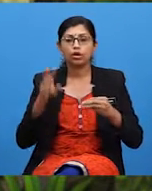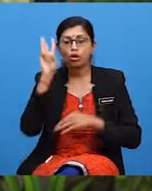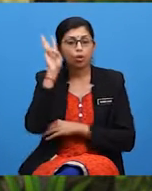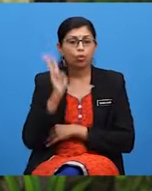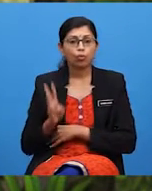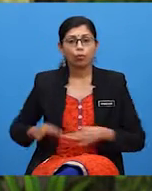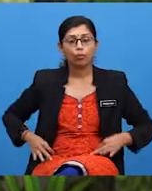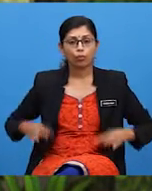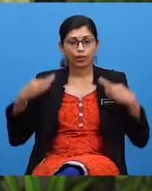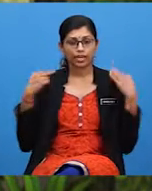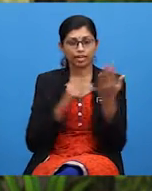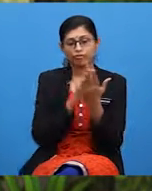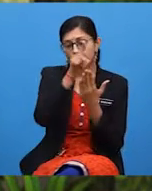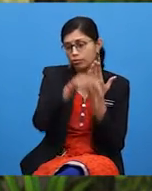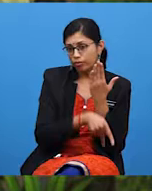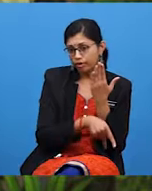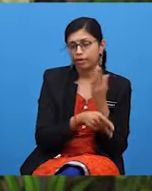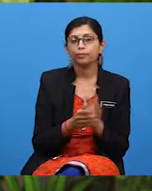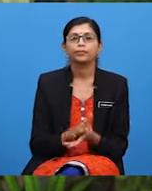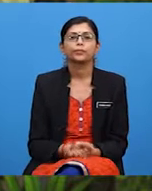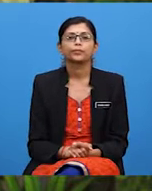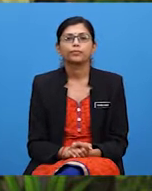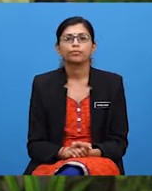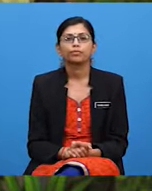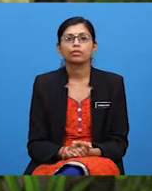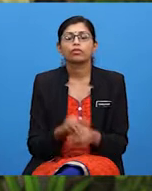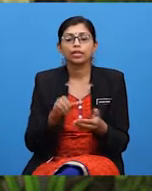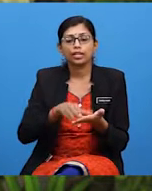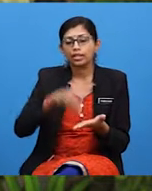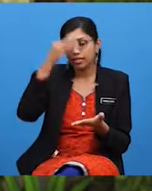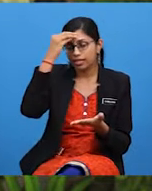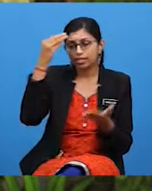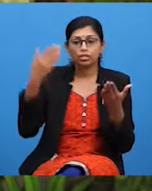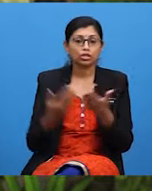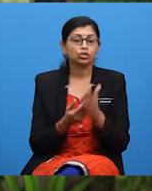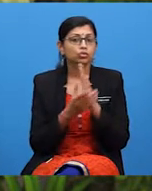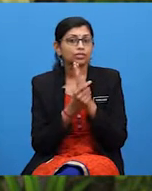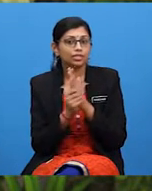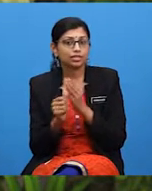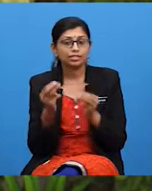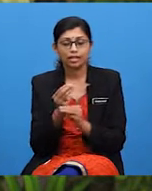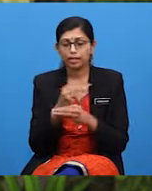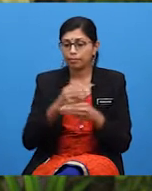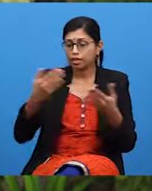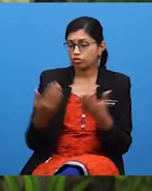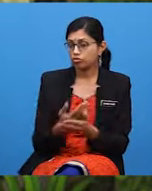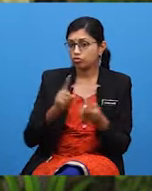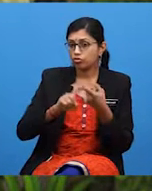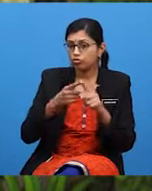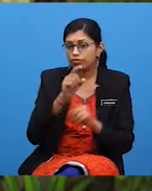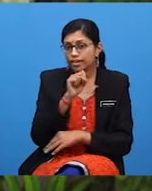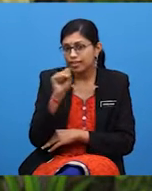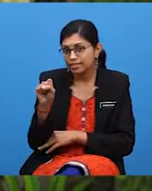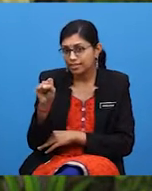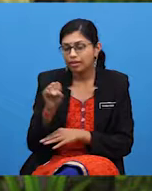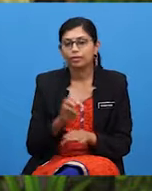great way to help the local community learn new skills and make new friends. Many of